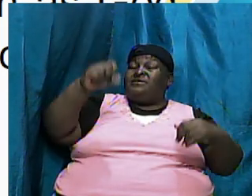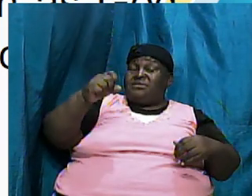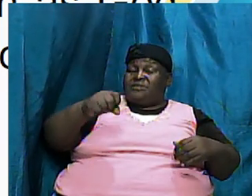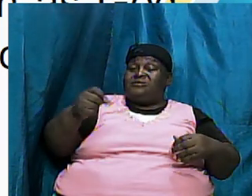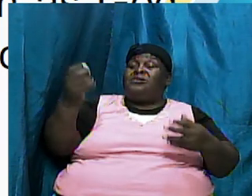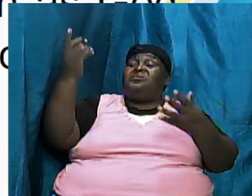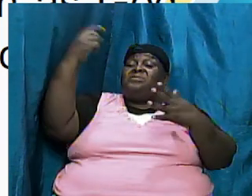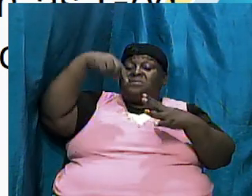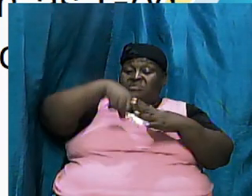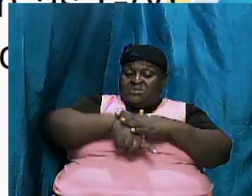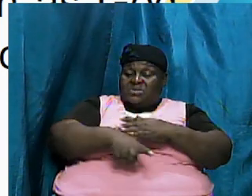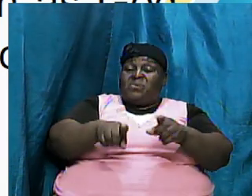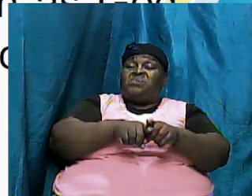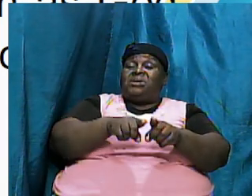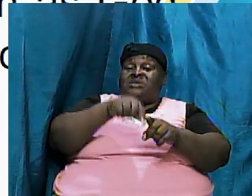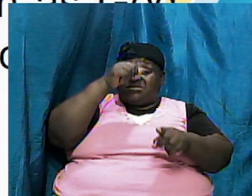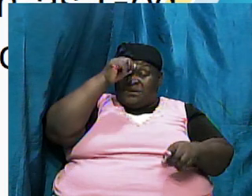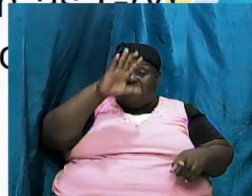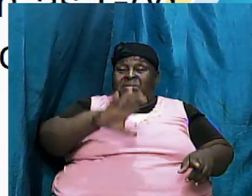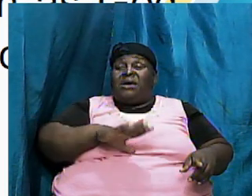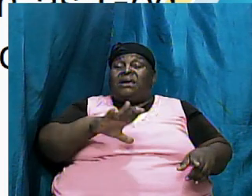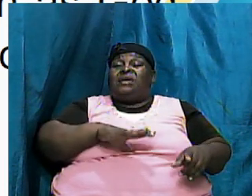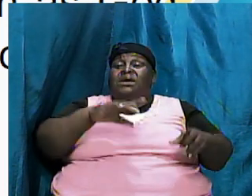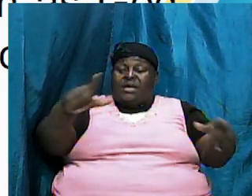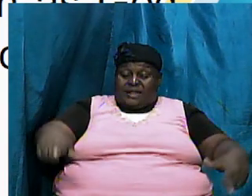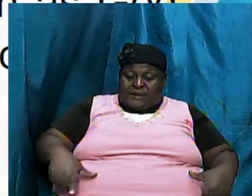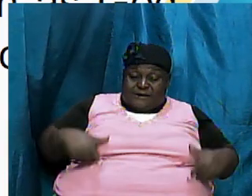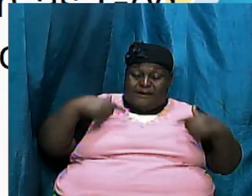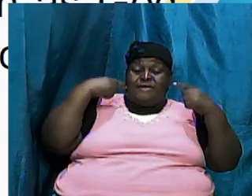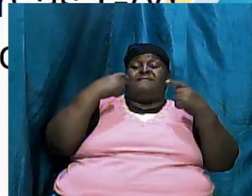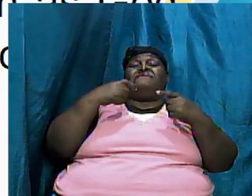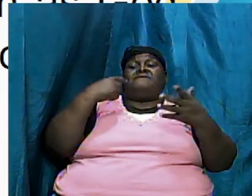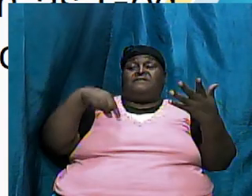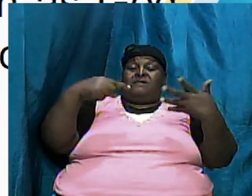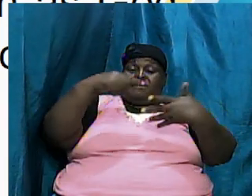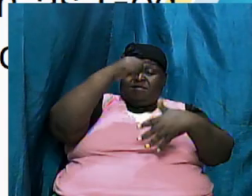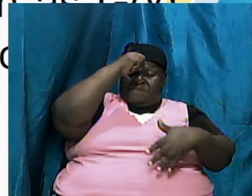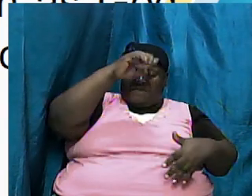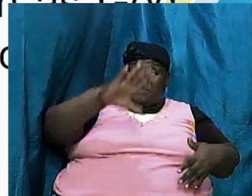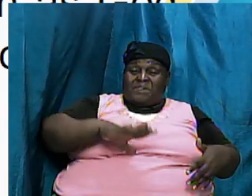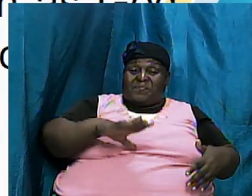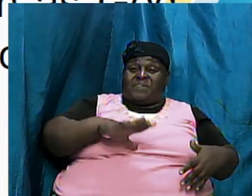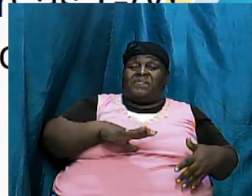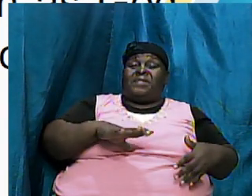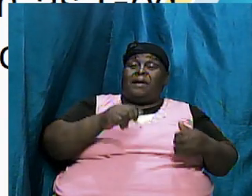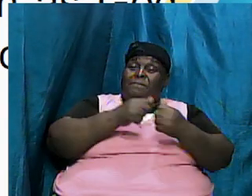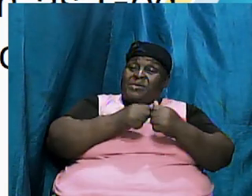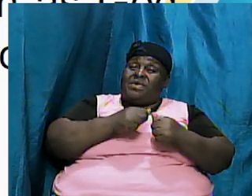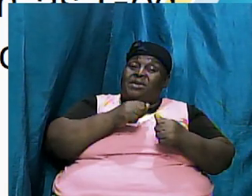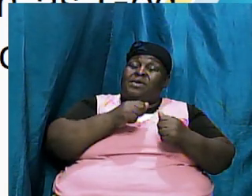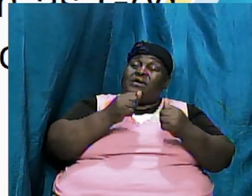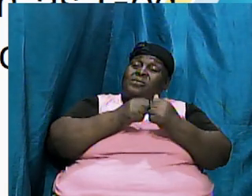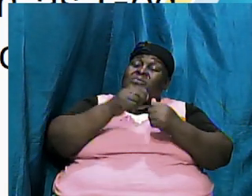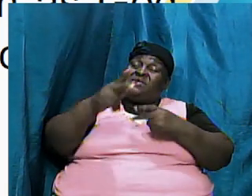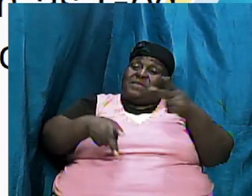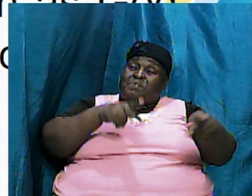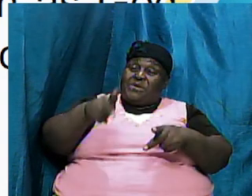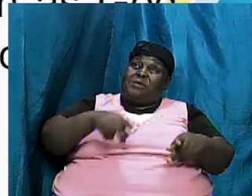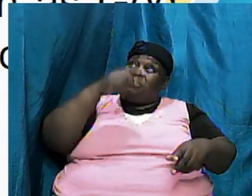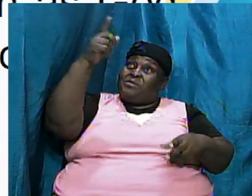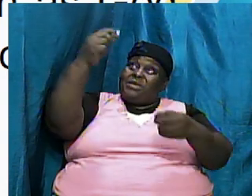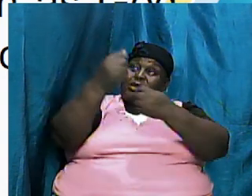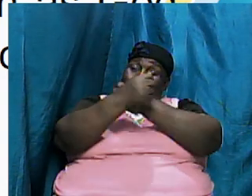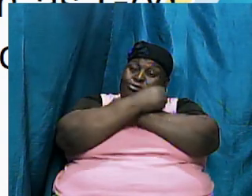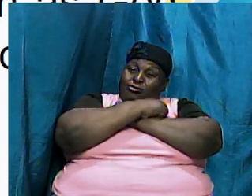going to still be in his high and lofty place and he's going to dwell among us and we are going to be there and he's going to be with the people that he loved this is